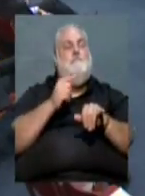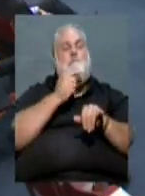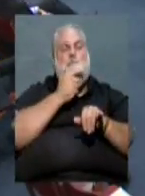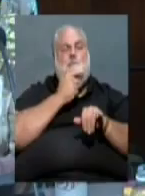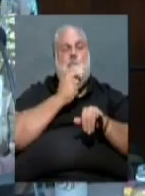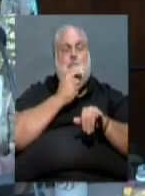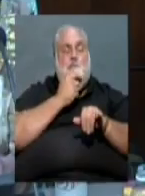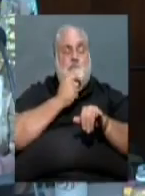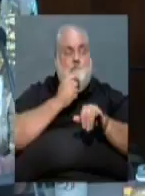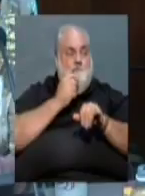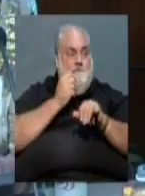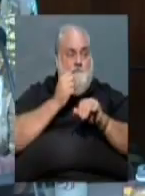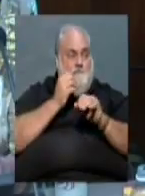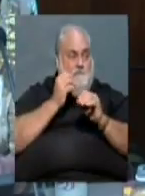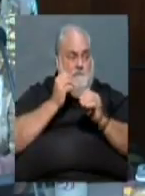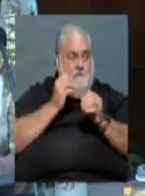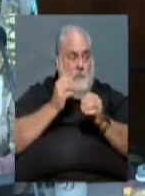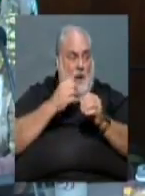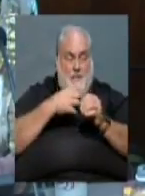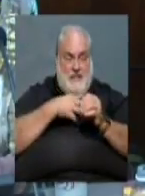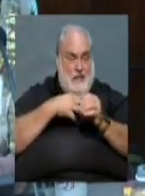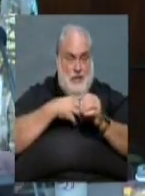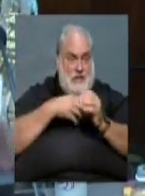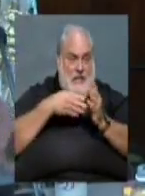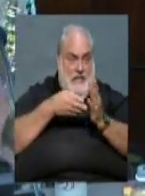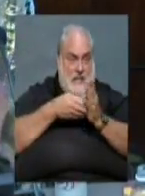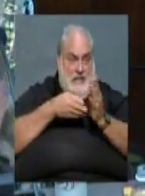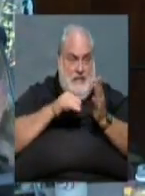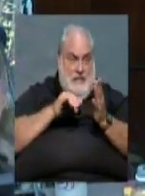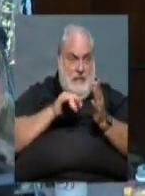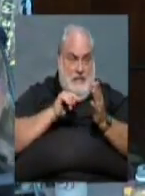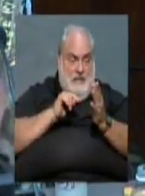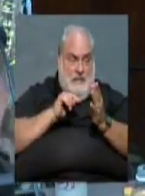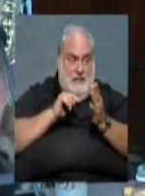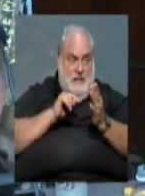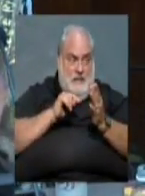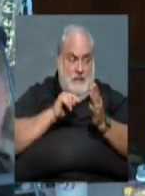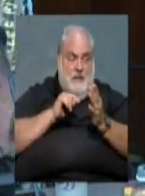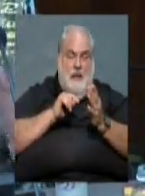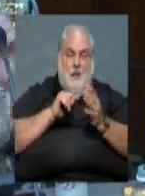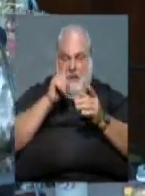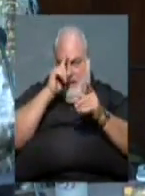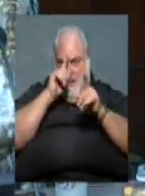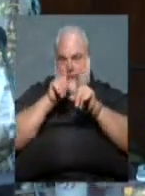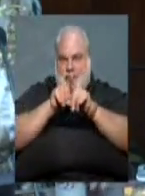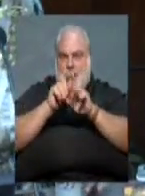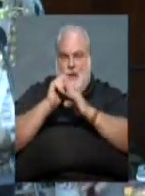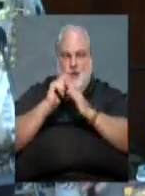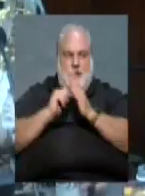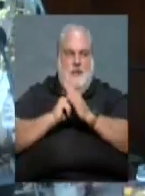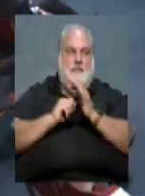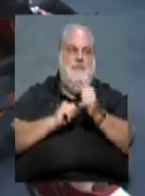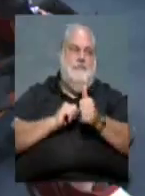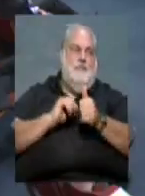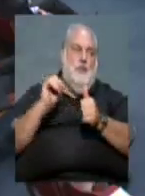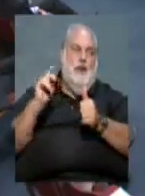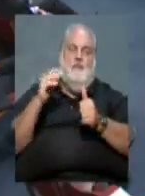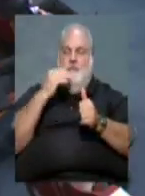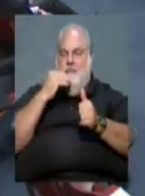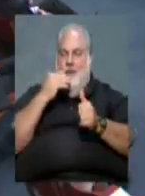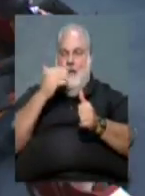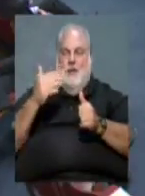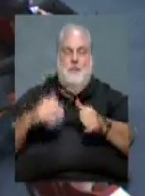And no – there was no opposition to this? It was on the consent agenda. Okay. Good. Thank you.